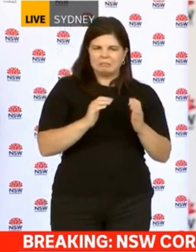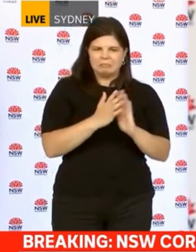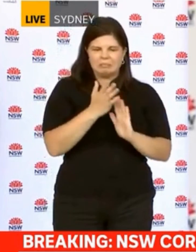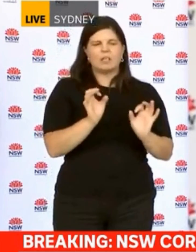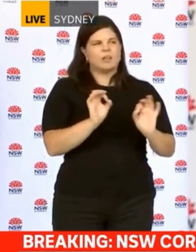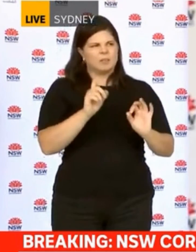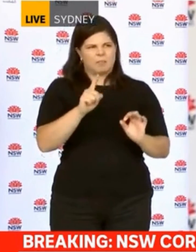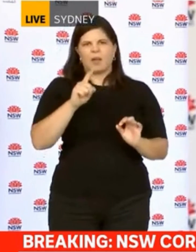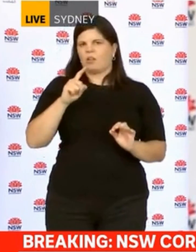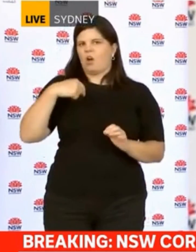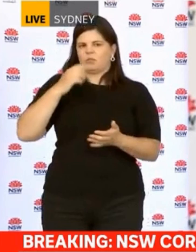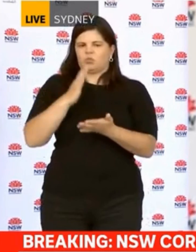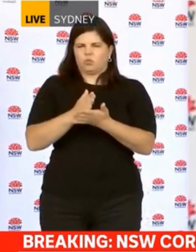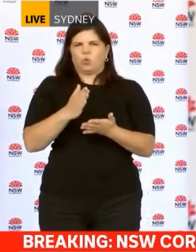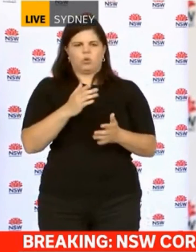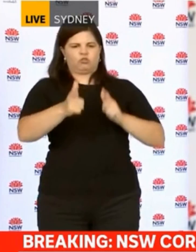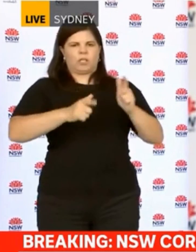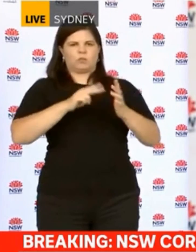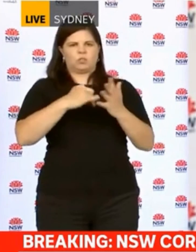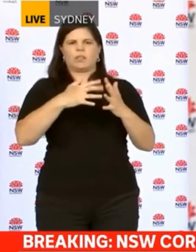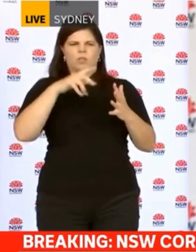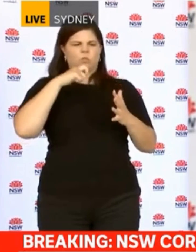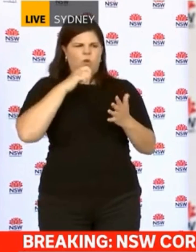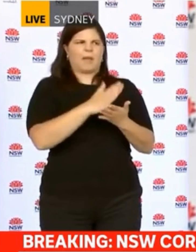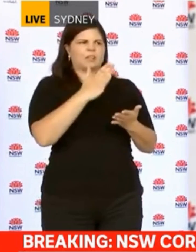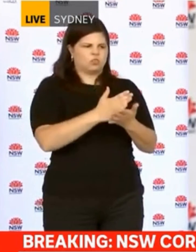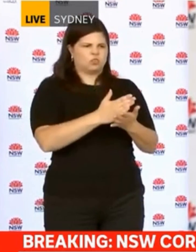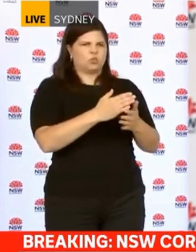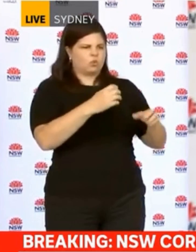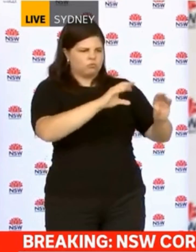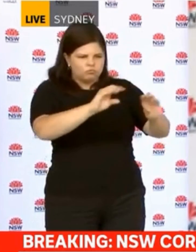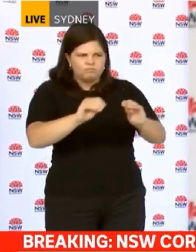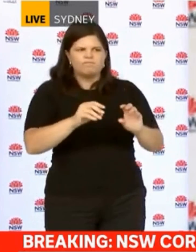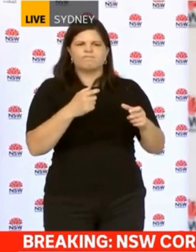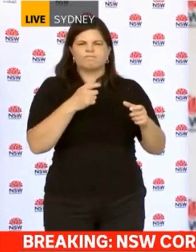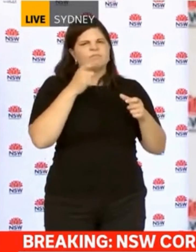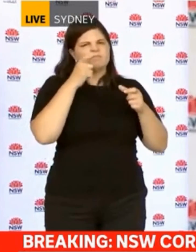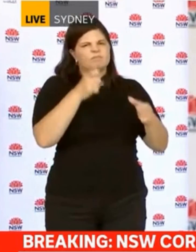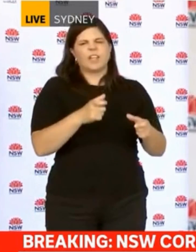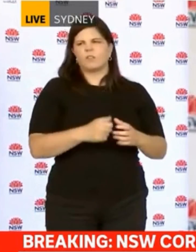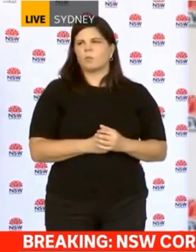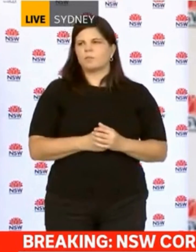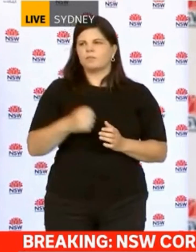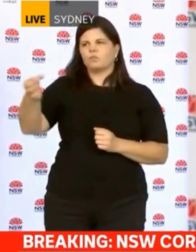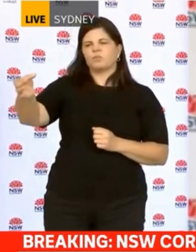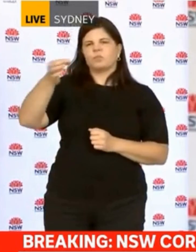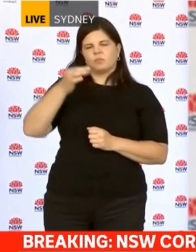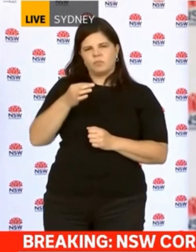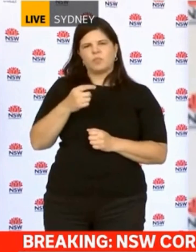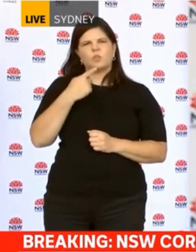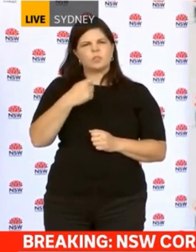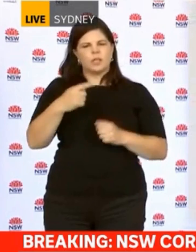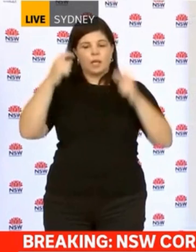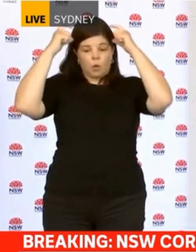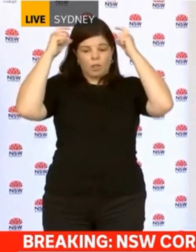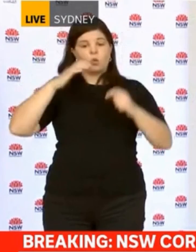top of that, get to the root cause as soon as possible and make sure it doesn't happen again. Premier, it's not possible. You said you wanted